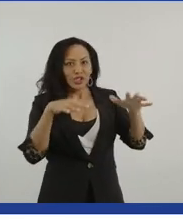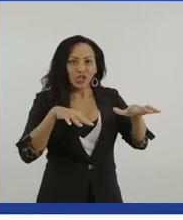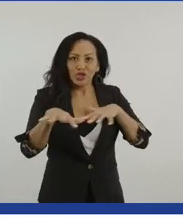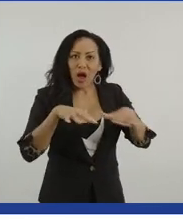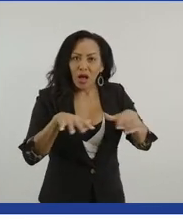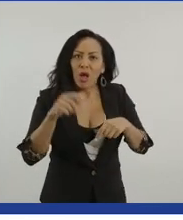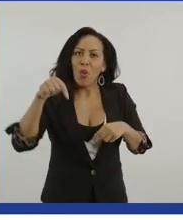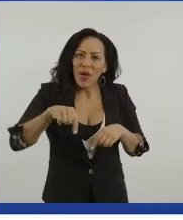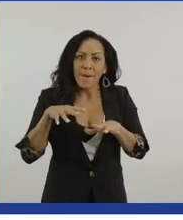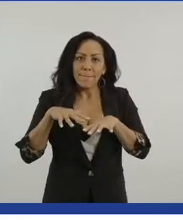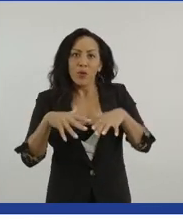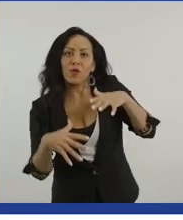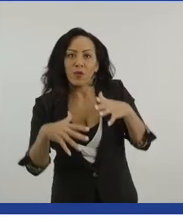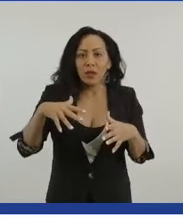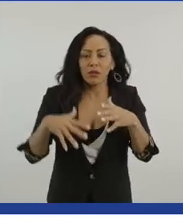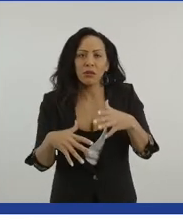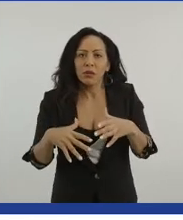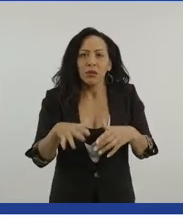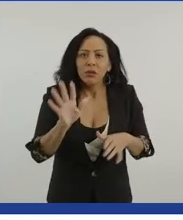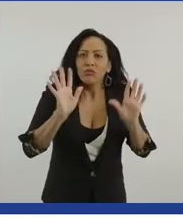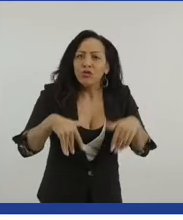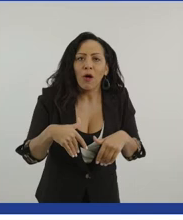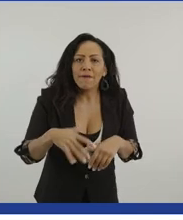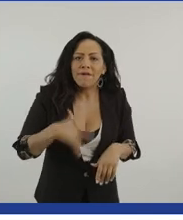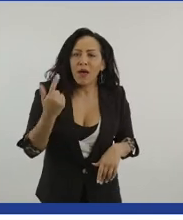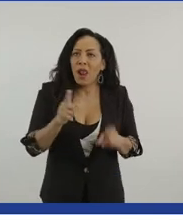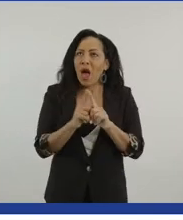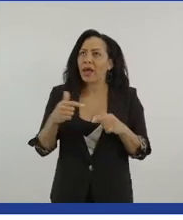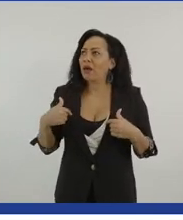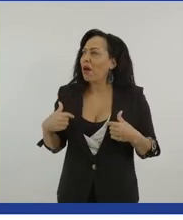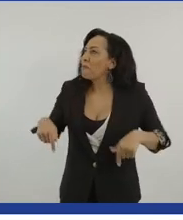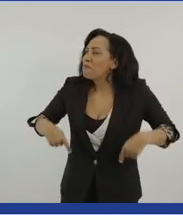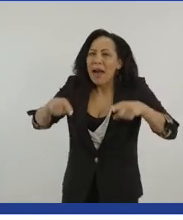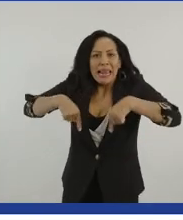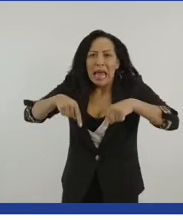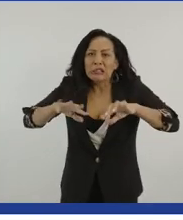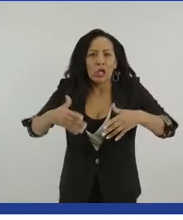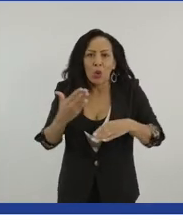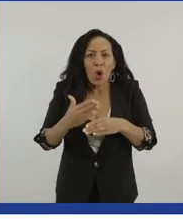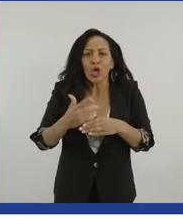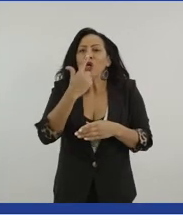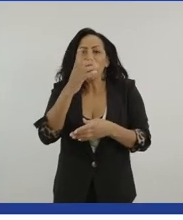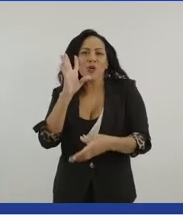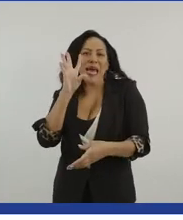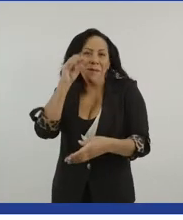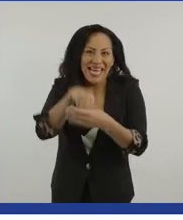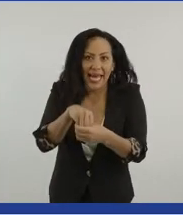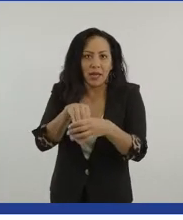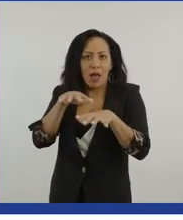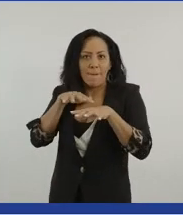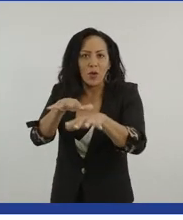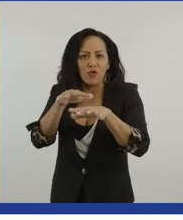don't feel that just because your legs don't work, that you're not able to be part of a real progressive movement because you definitely can.